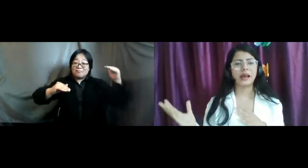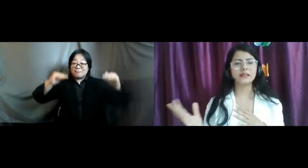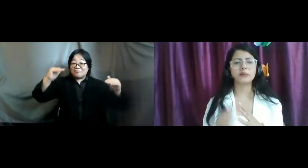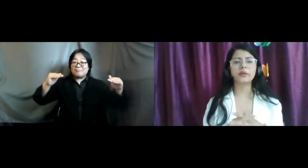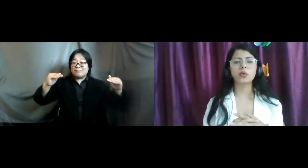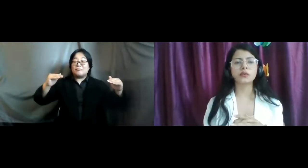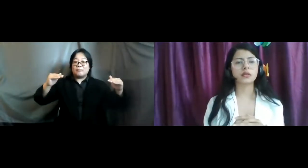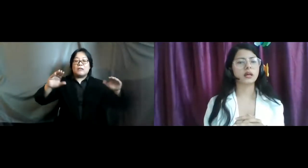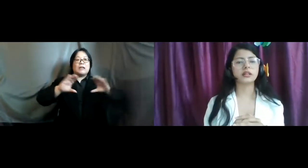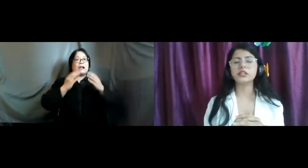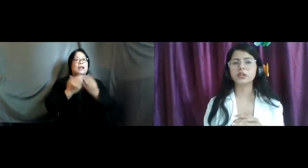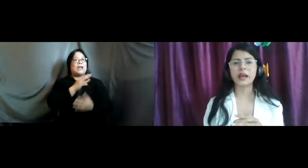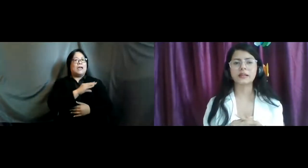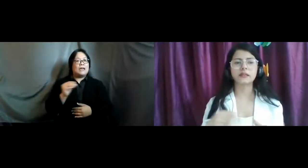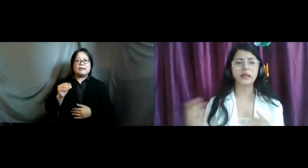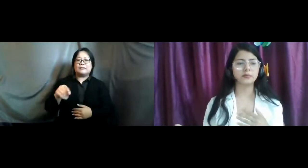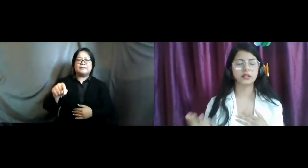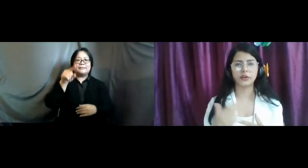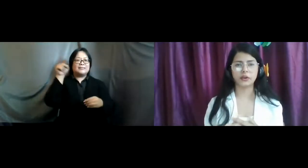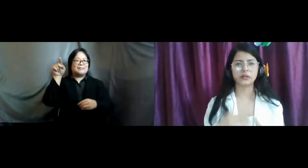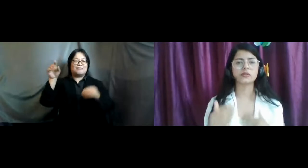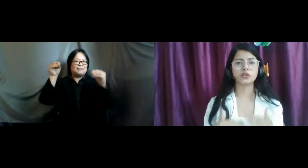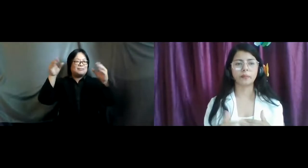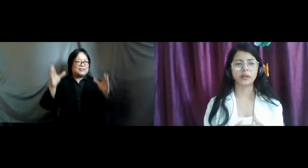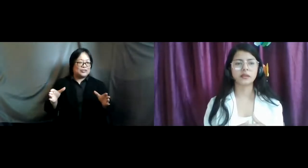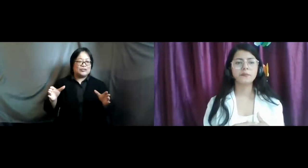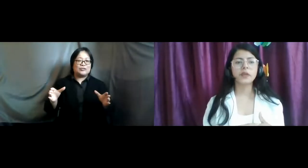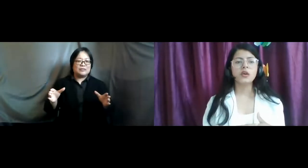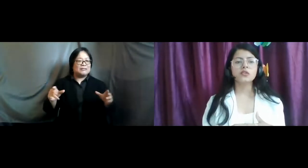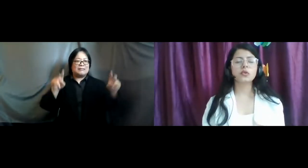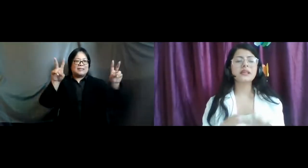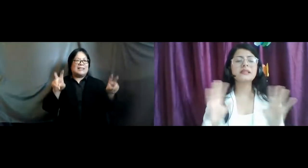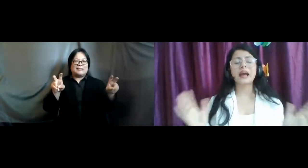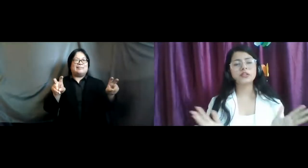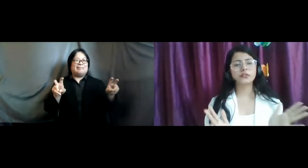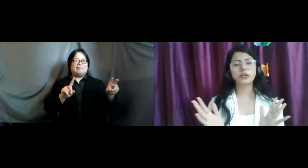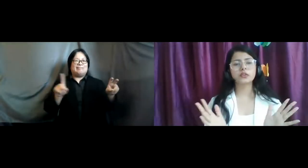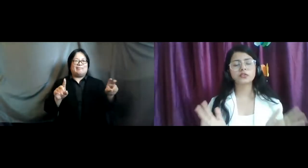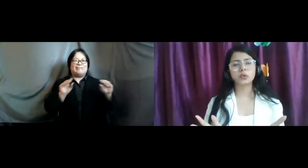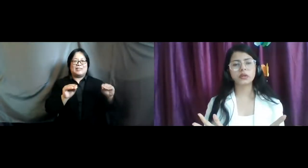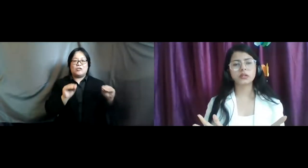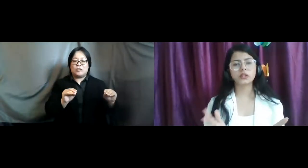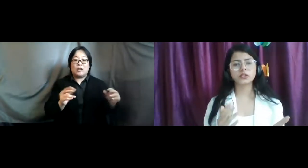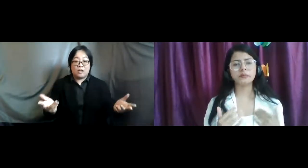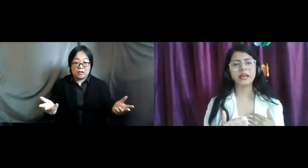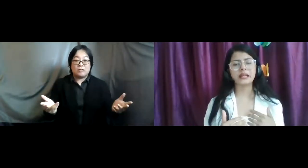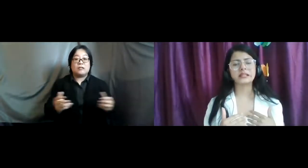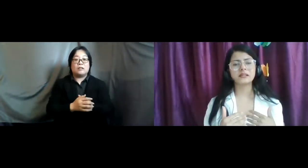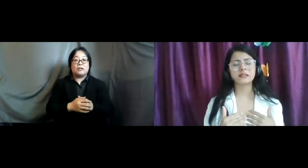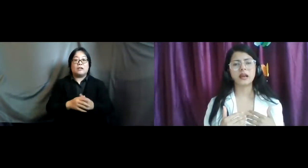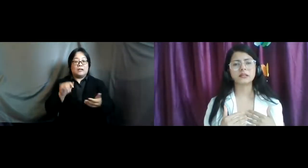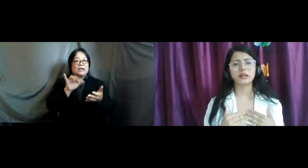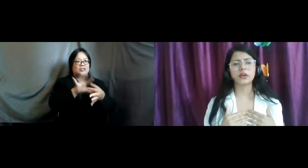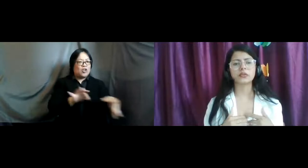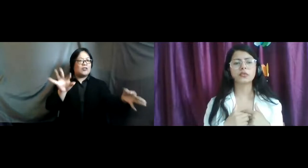class and because uh the teacher had skipped their these topics so this kind of real story touched me and